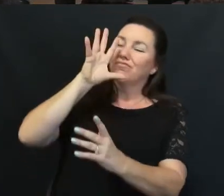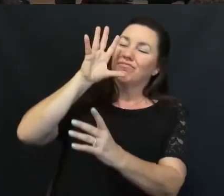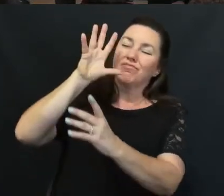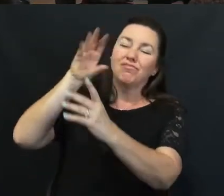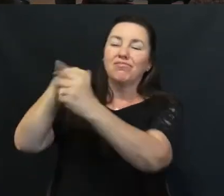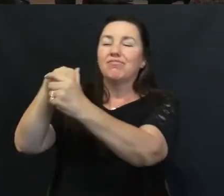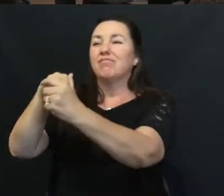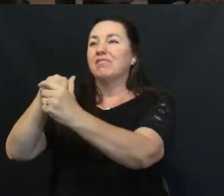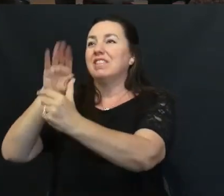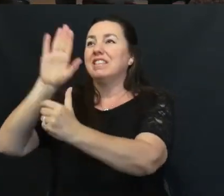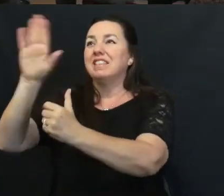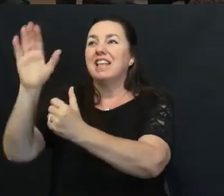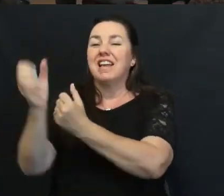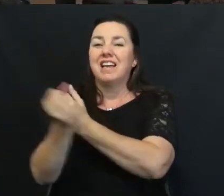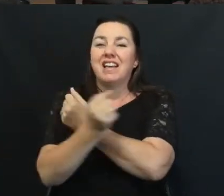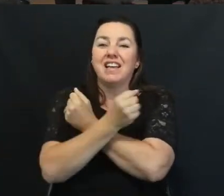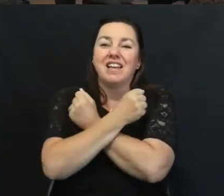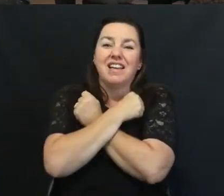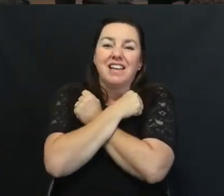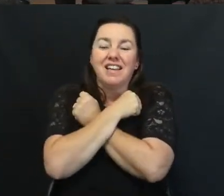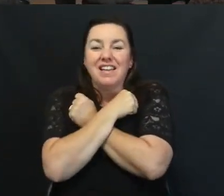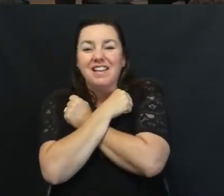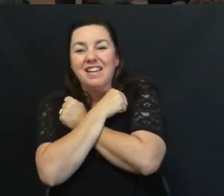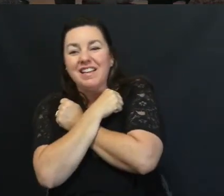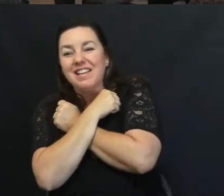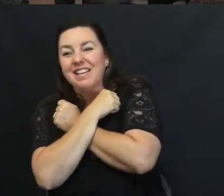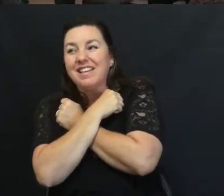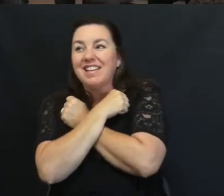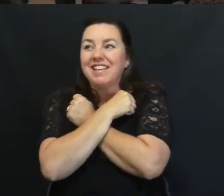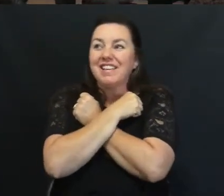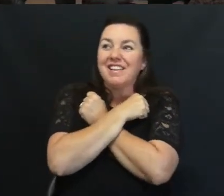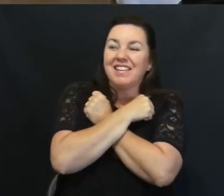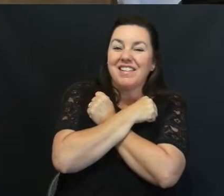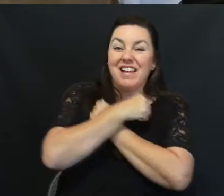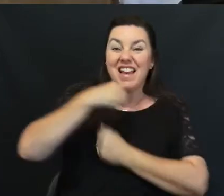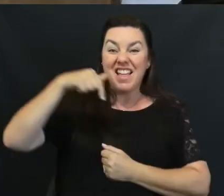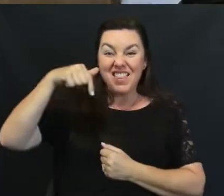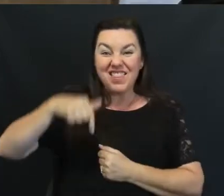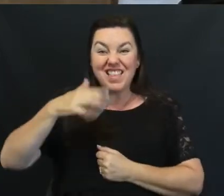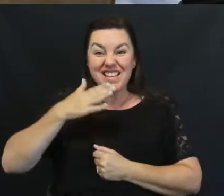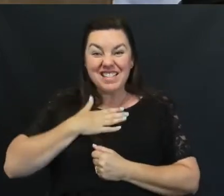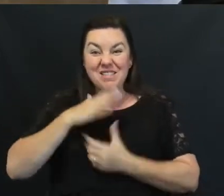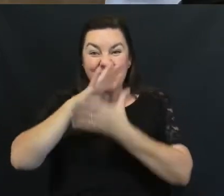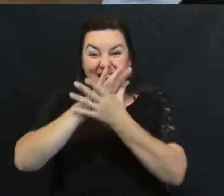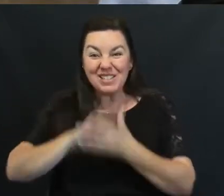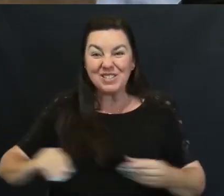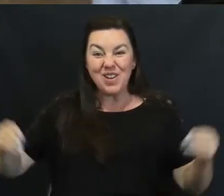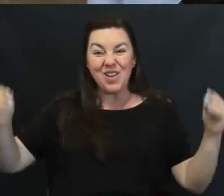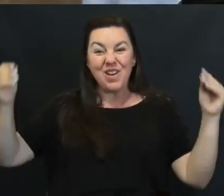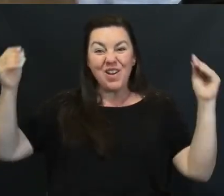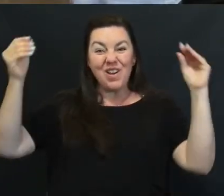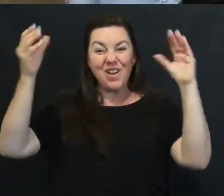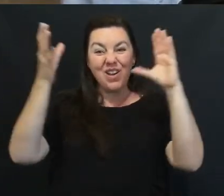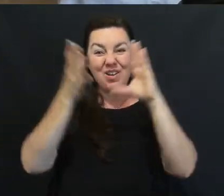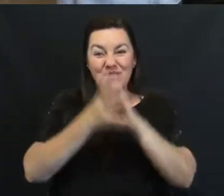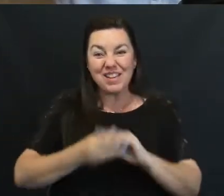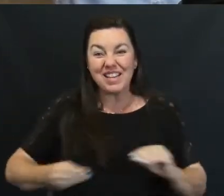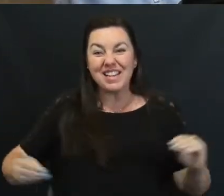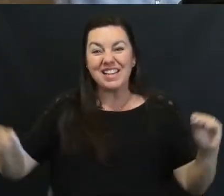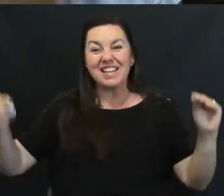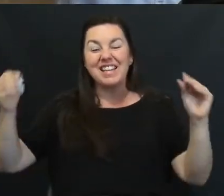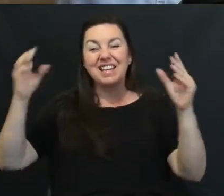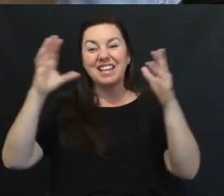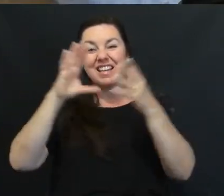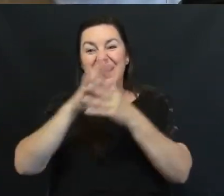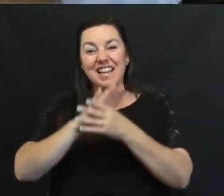Washed in His love Sing it out to your Savior This is my story